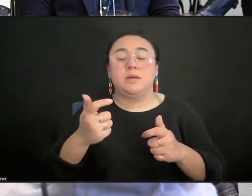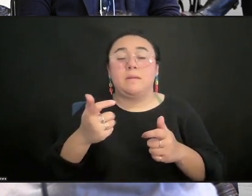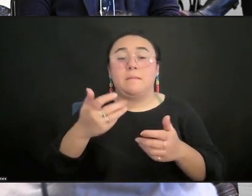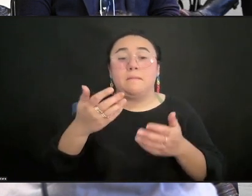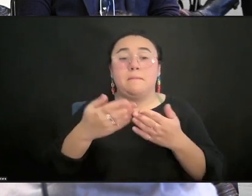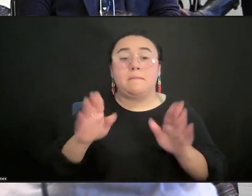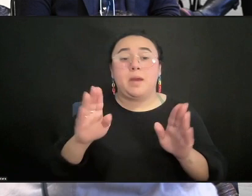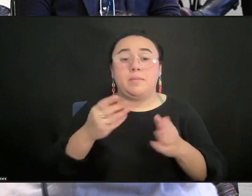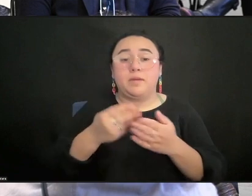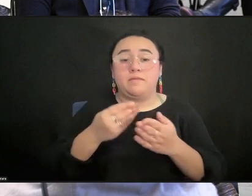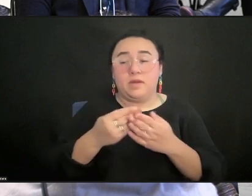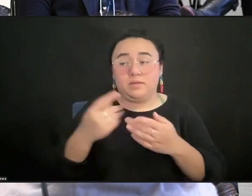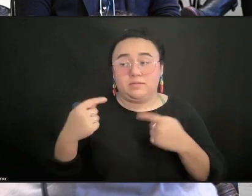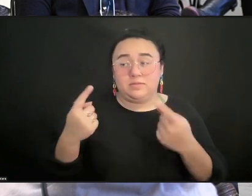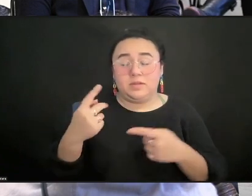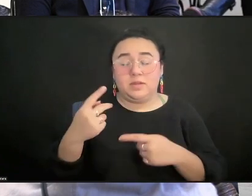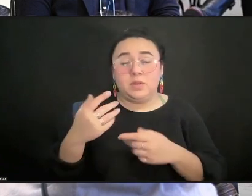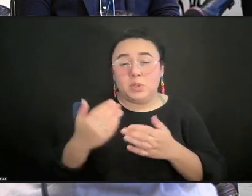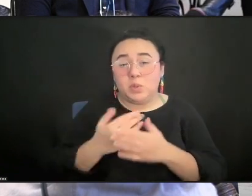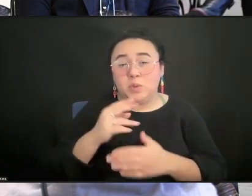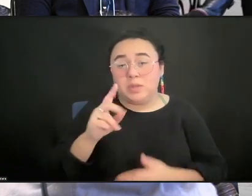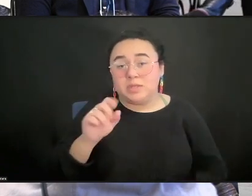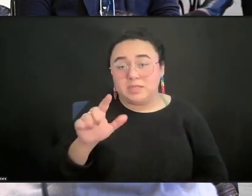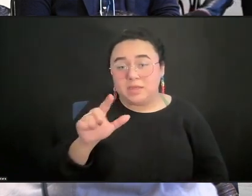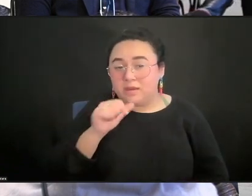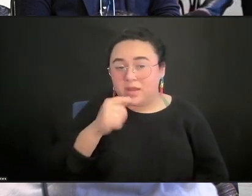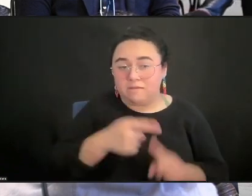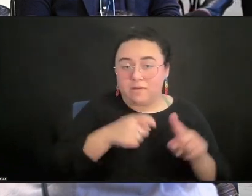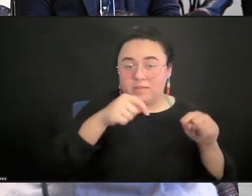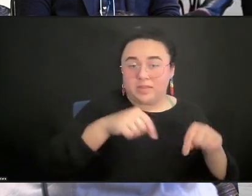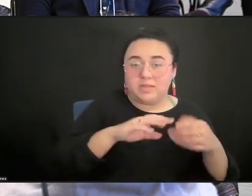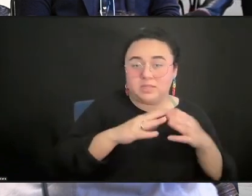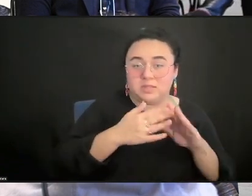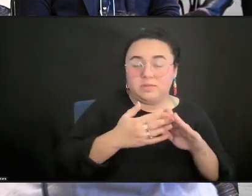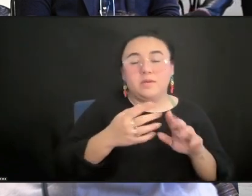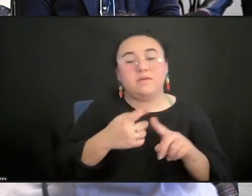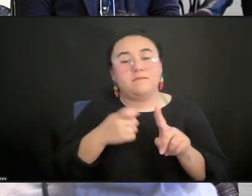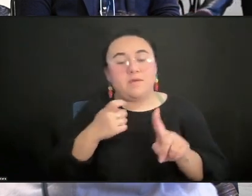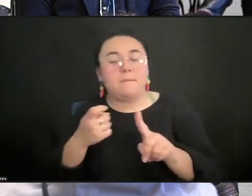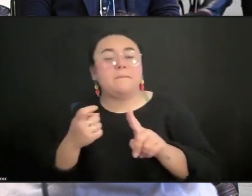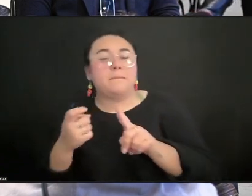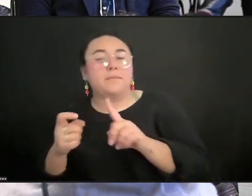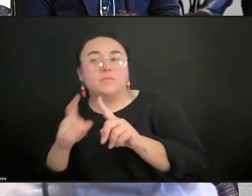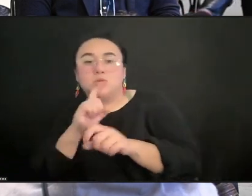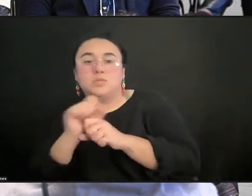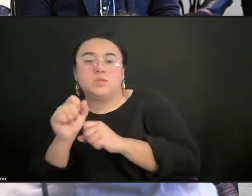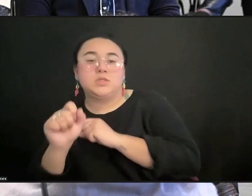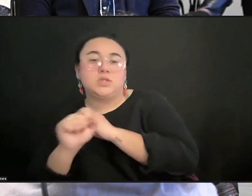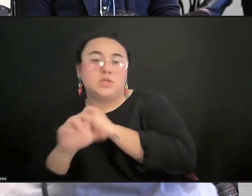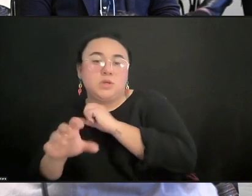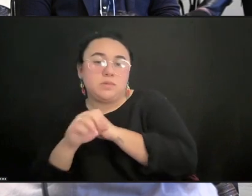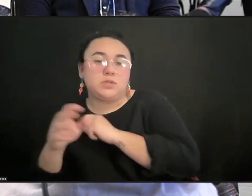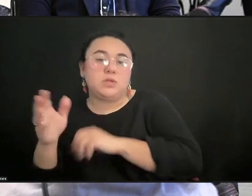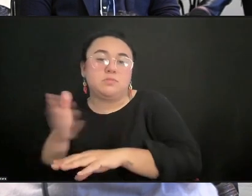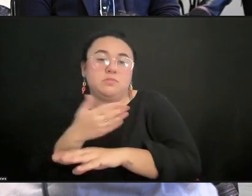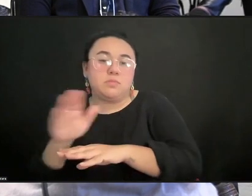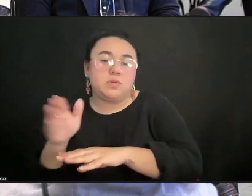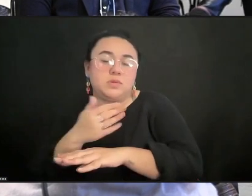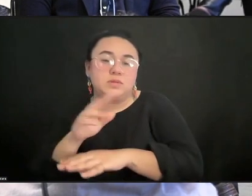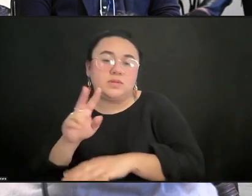the New Deal didn't come from this community. It came from commercial music venues with Stave Our Stages.